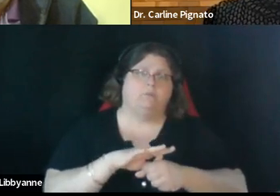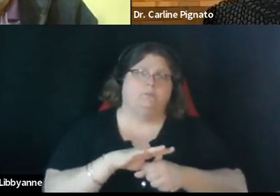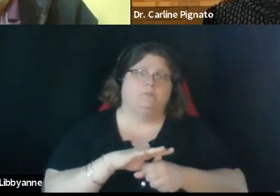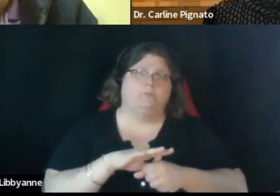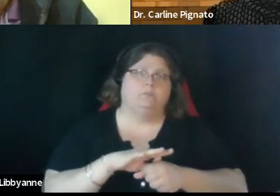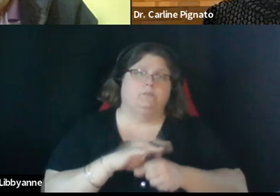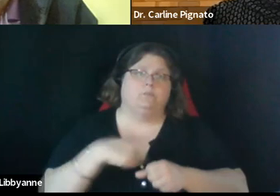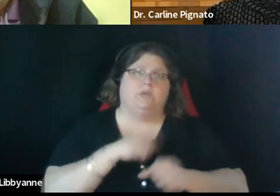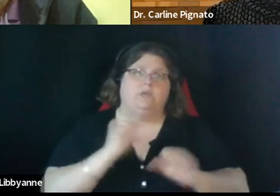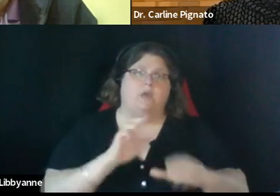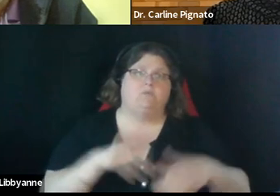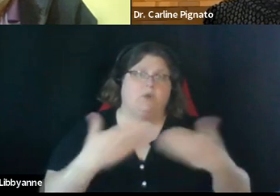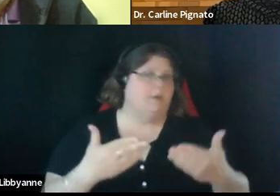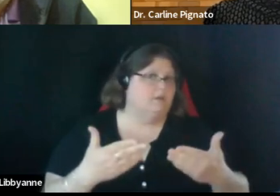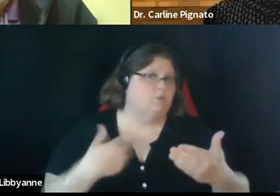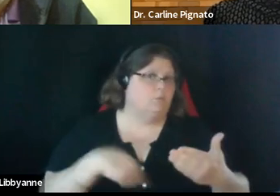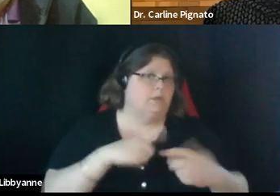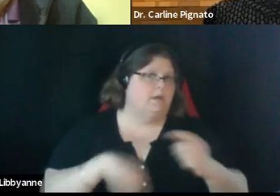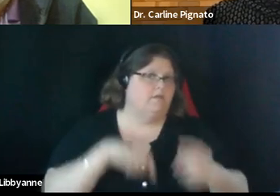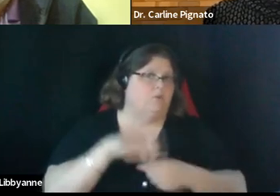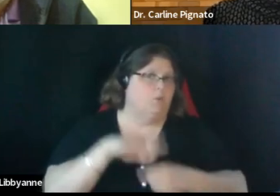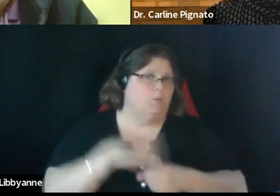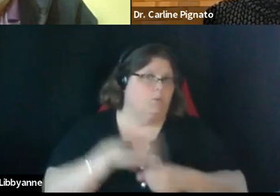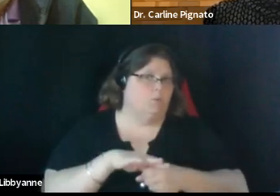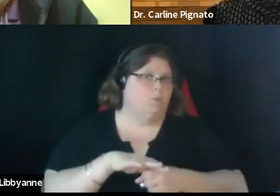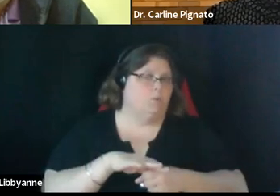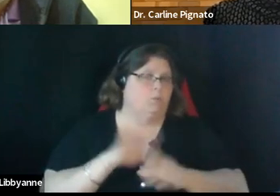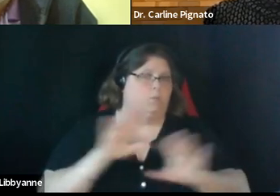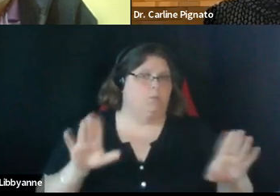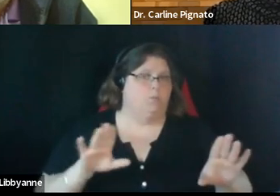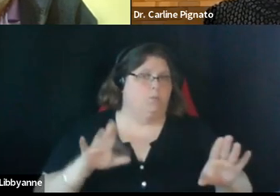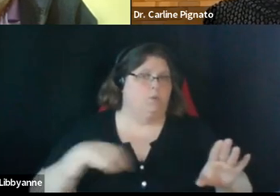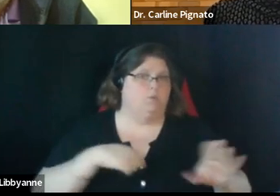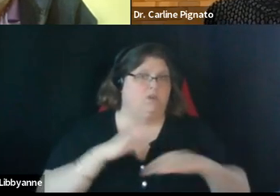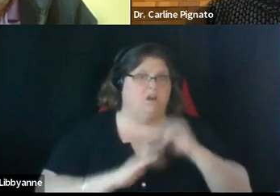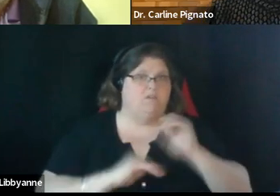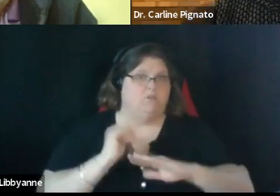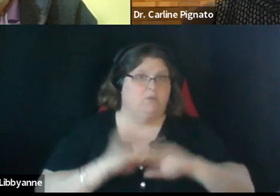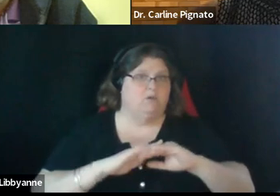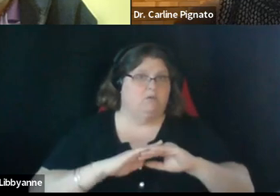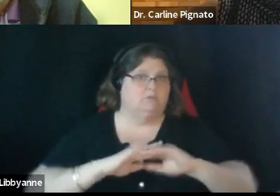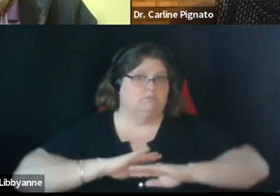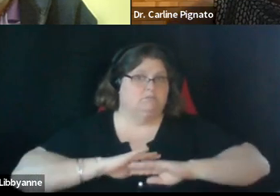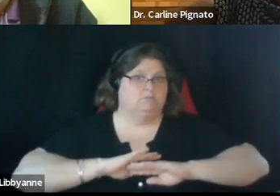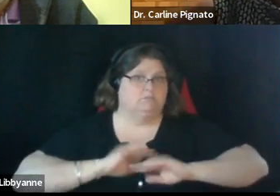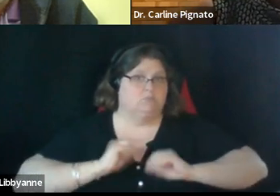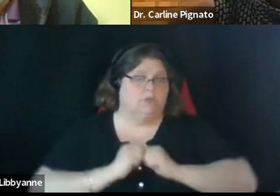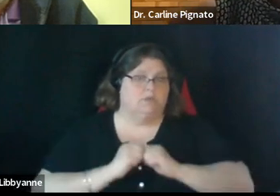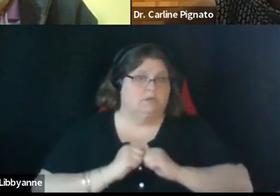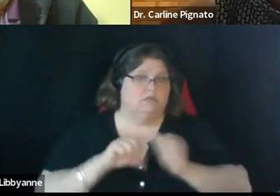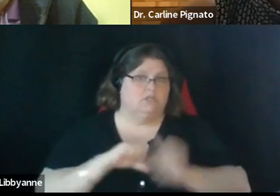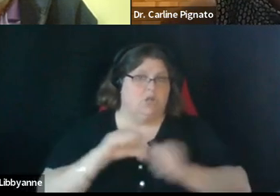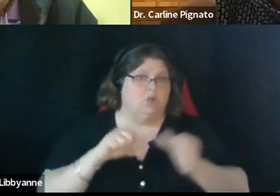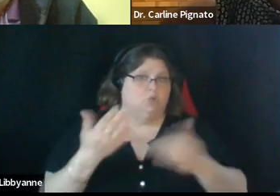make recommendations we can't i don't think we can vote on this are we are we comfortable enough with the discussion that we've had with one another tonight um